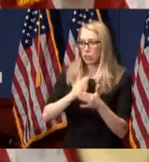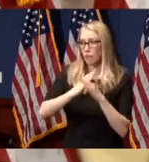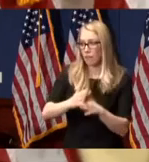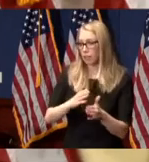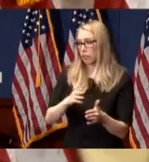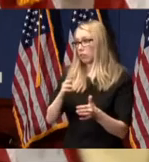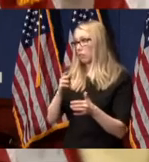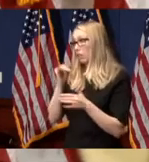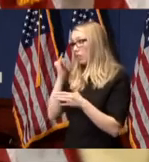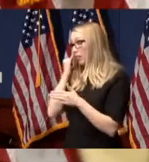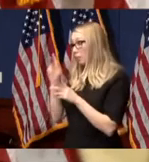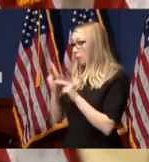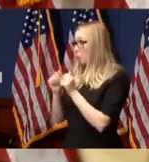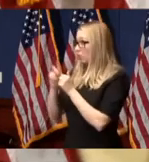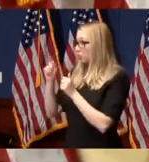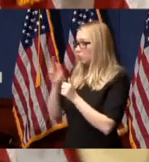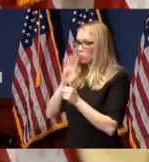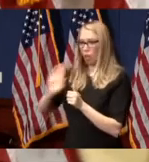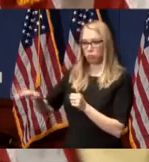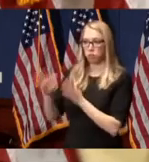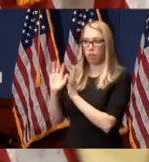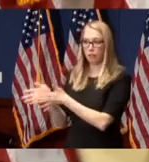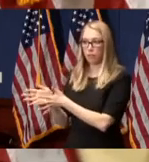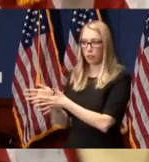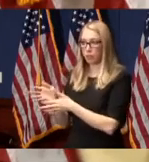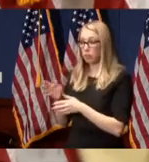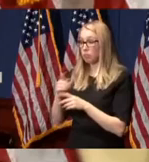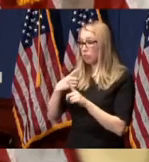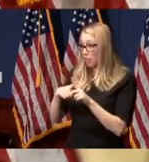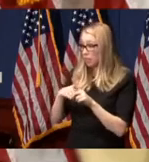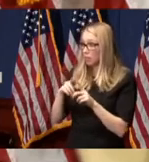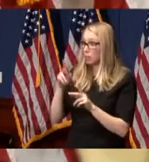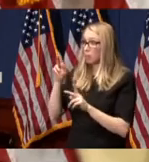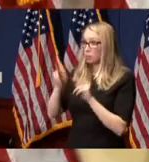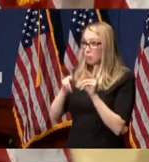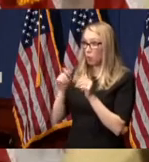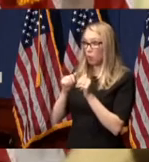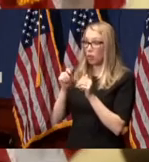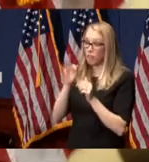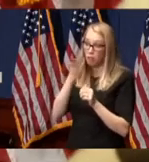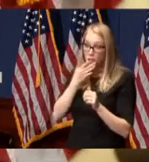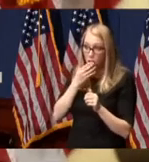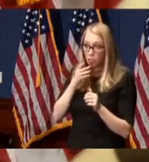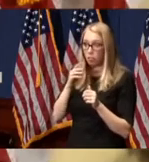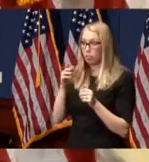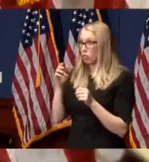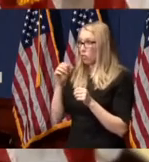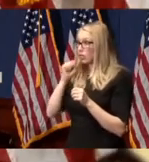Plus, black people, brown people, and the elderly are disproportionately impacted.